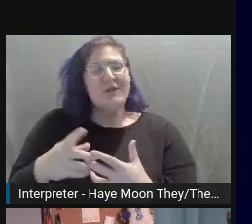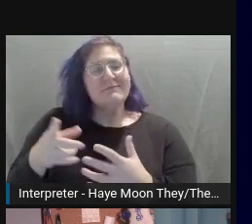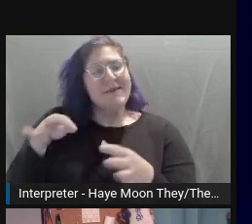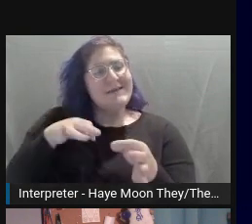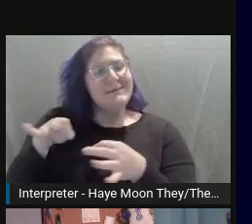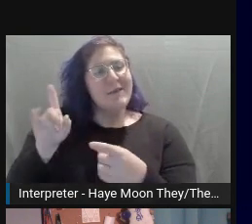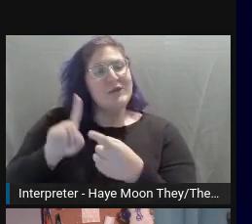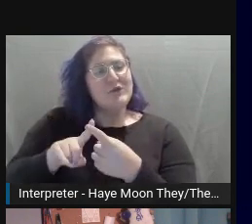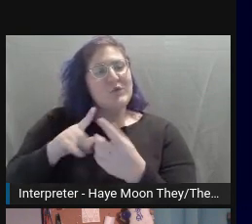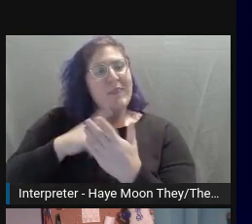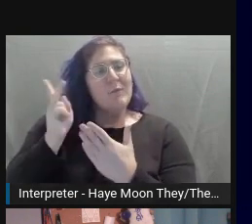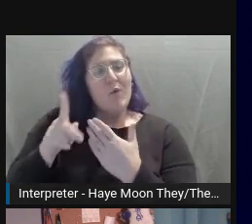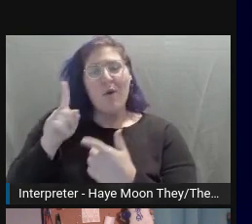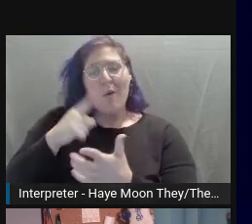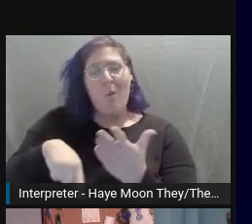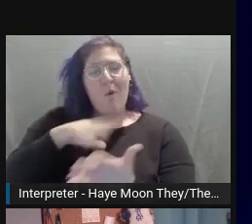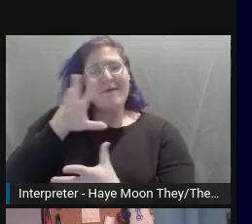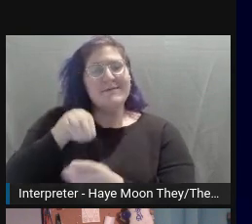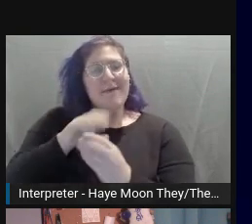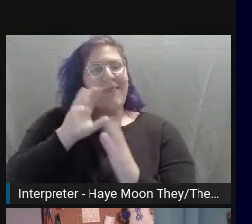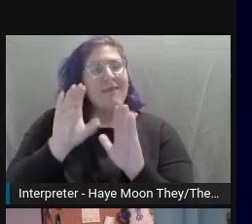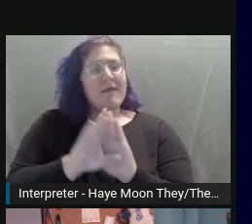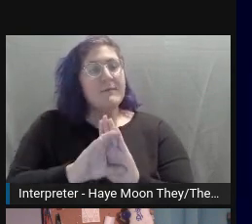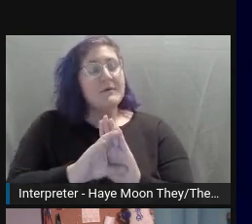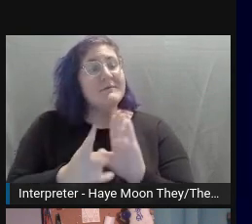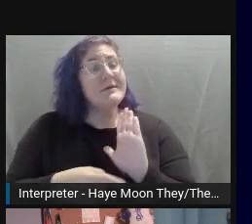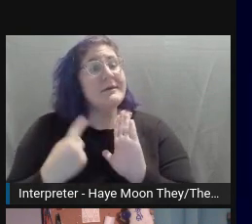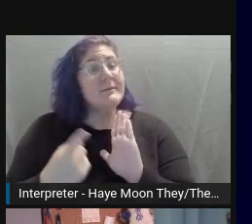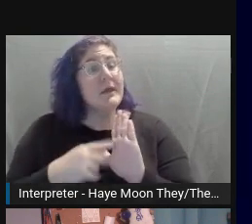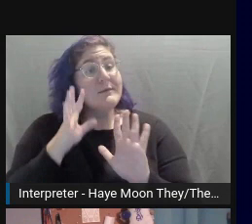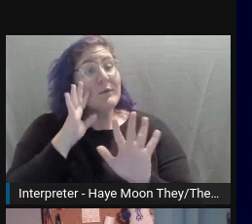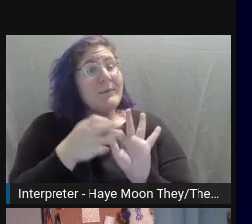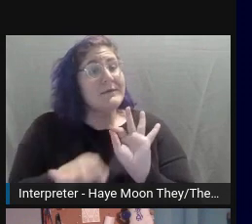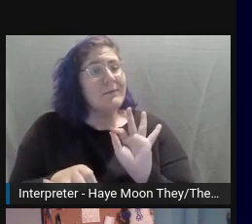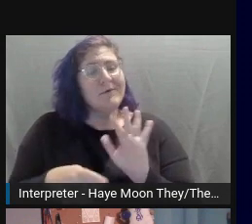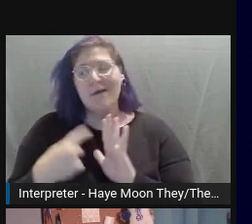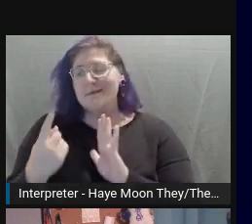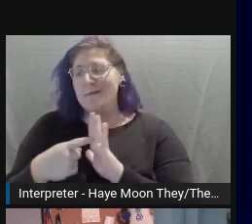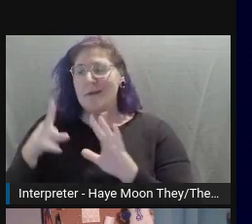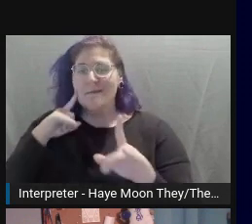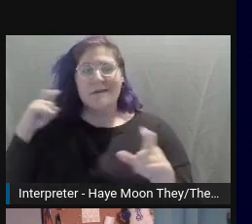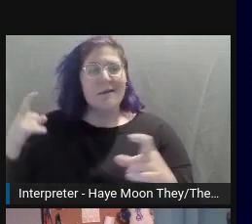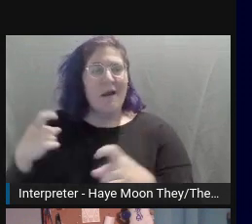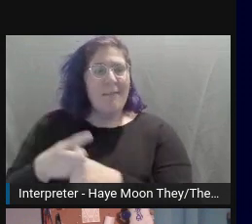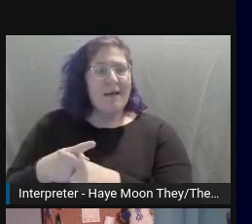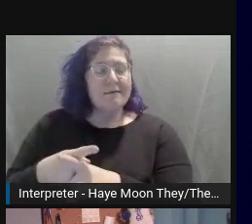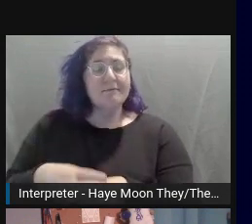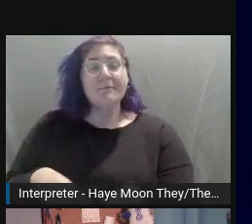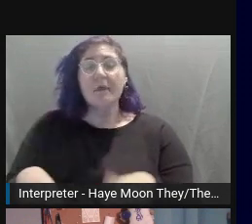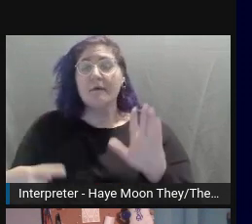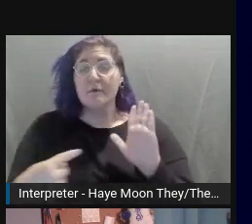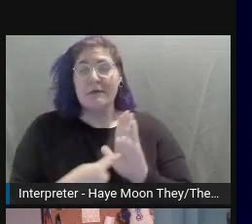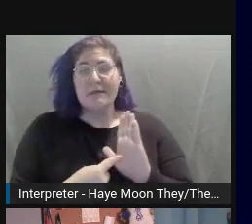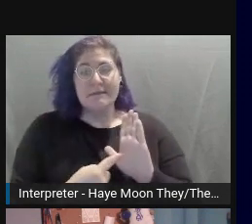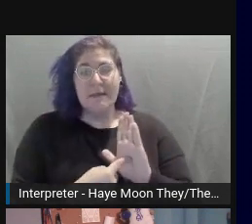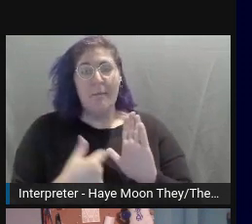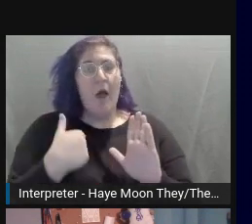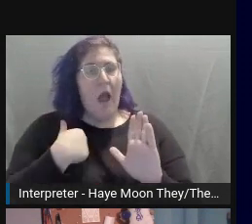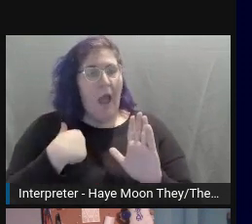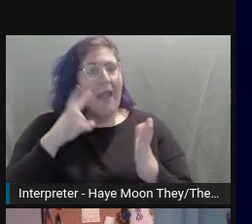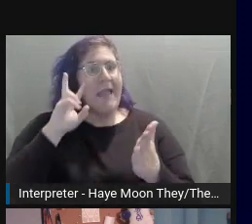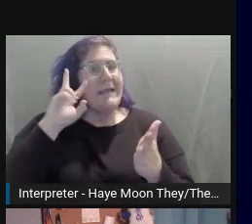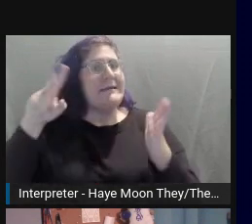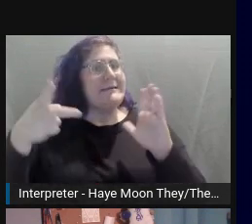Sometimes alt text is pretty simple, and other times it can be a little bit more complex and open-ended. For example, I intentionally chose